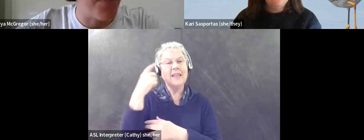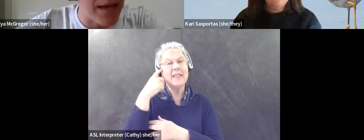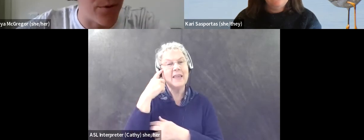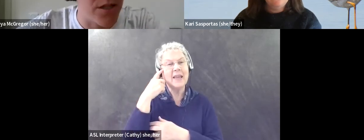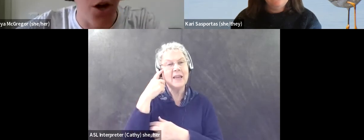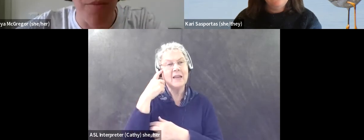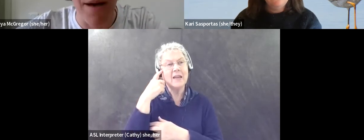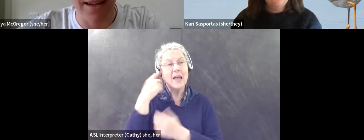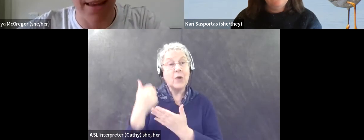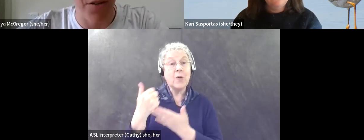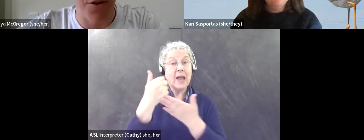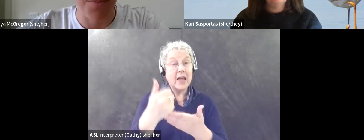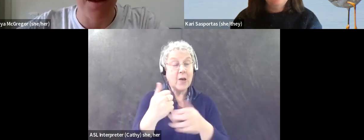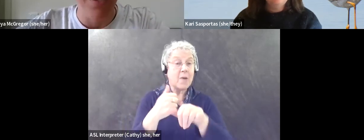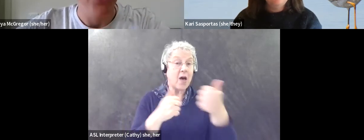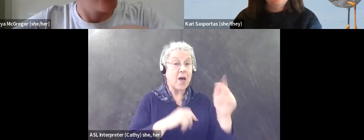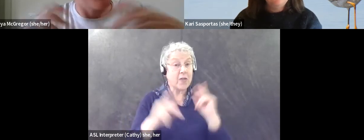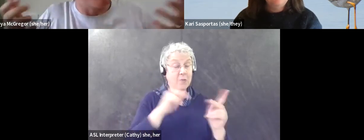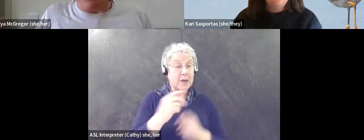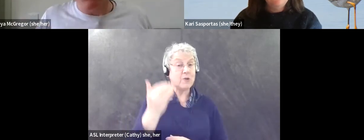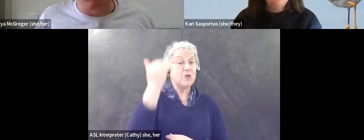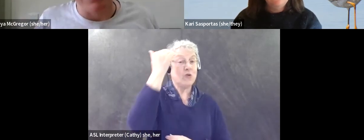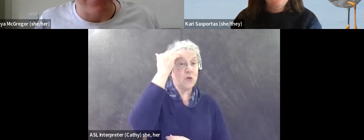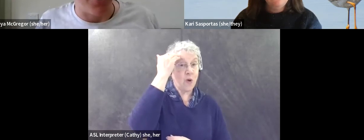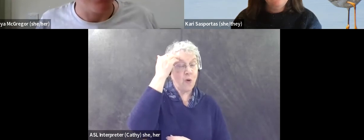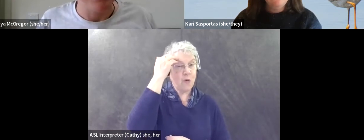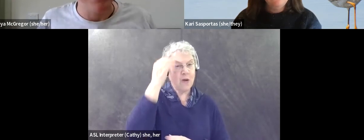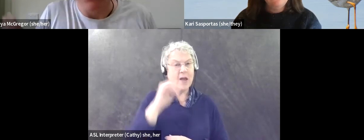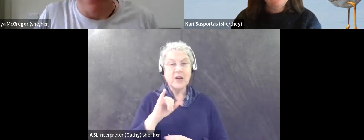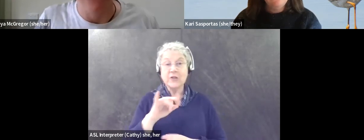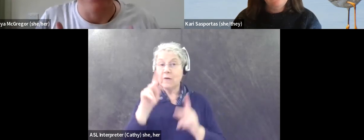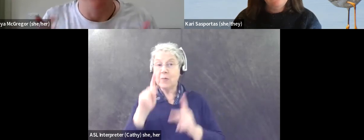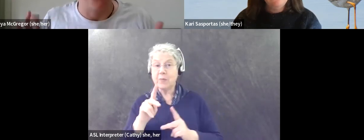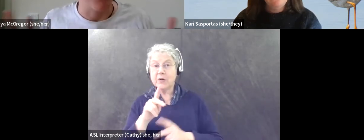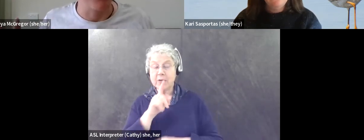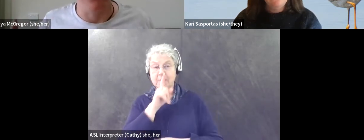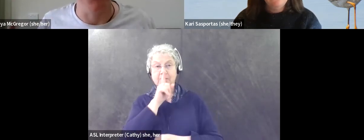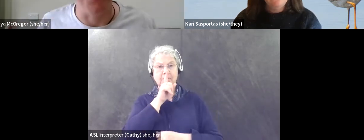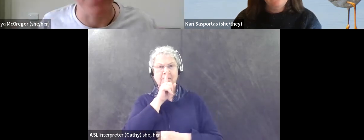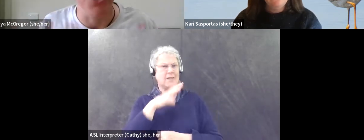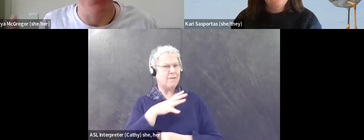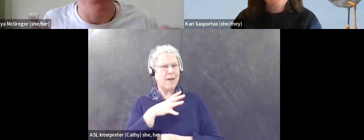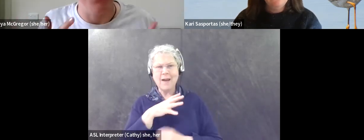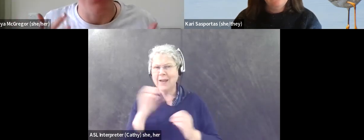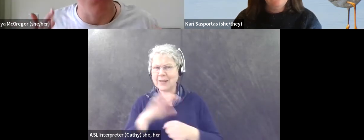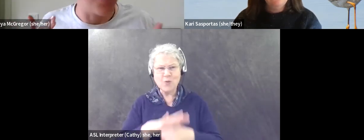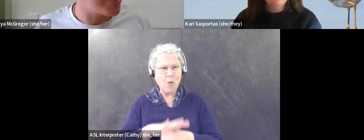for other people to know about in that group. So if someone doesn't want to disclose, they don't have to, there's no pressure at all because you, we're not